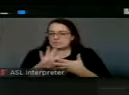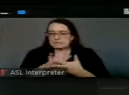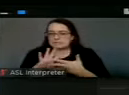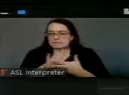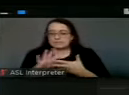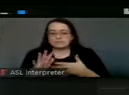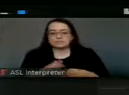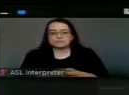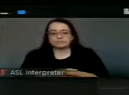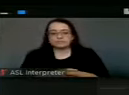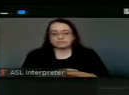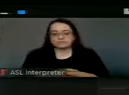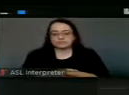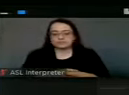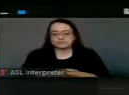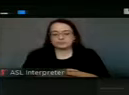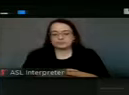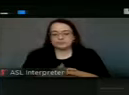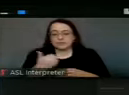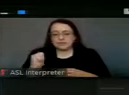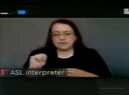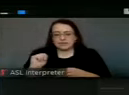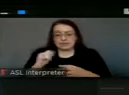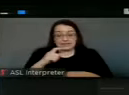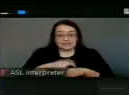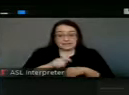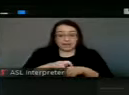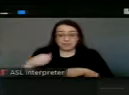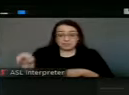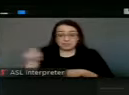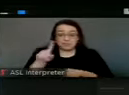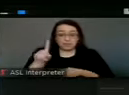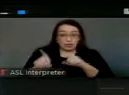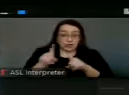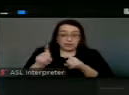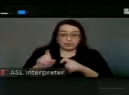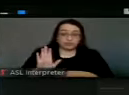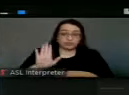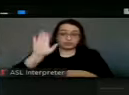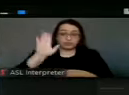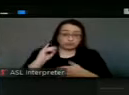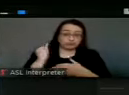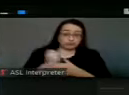too. Anytime during this, if anybody has any questions, don't hesitate to stop me.